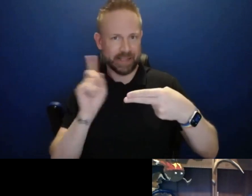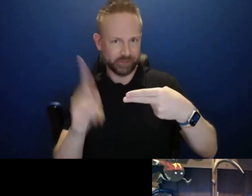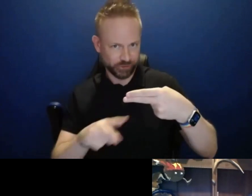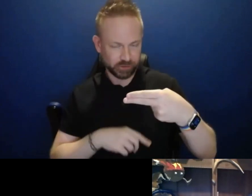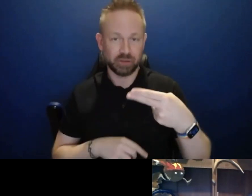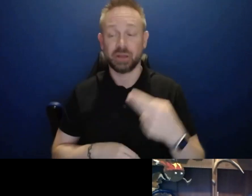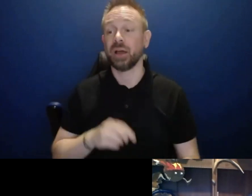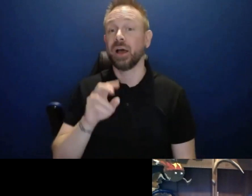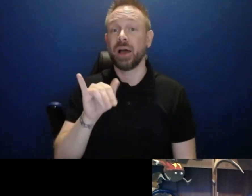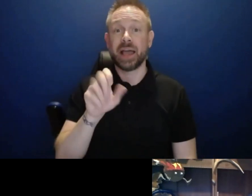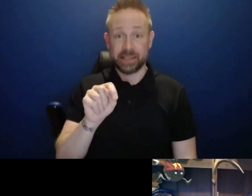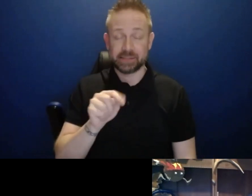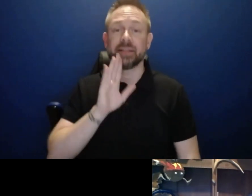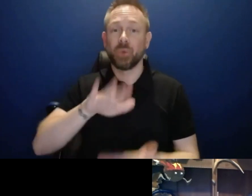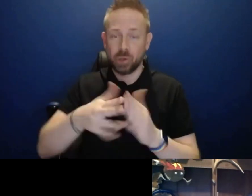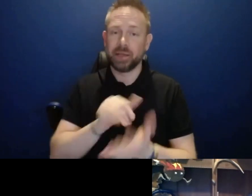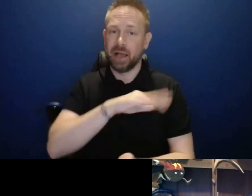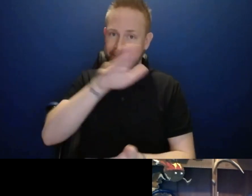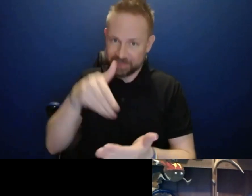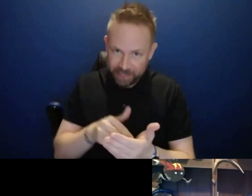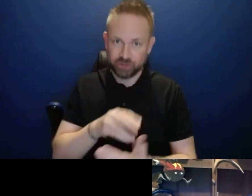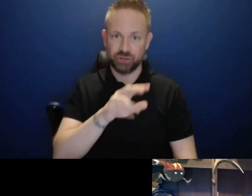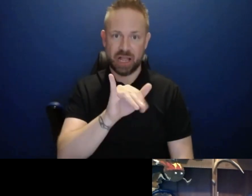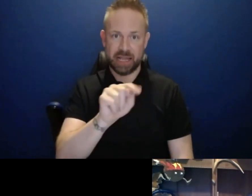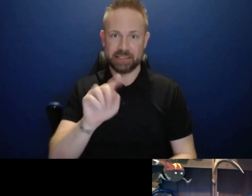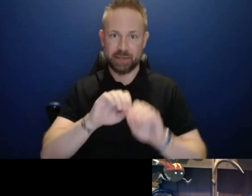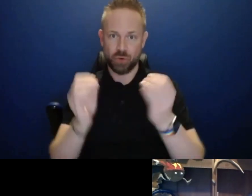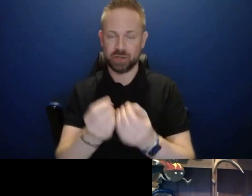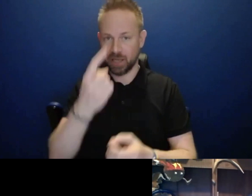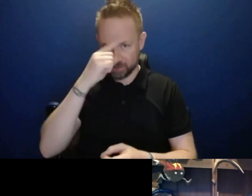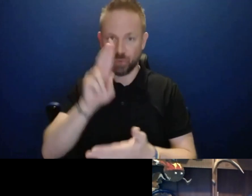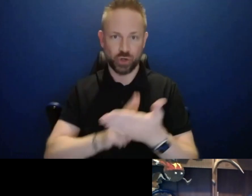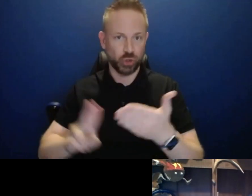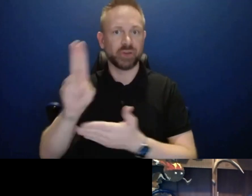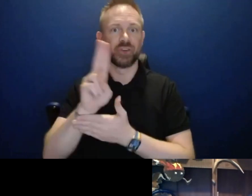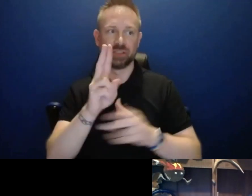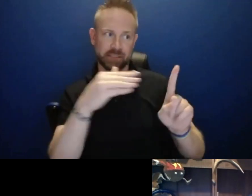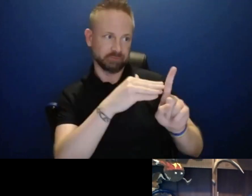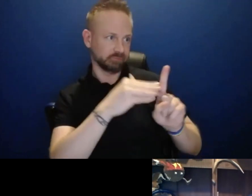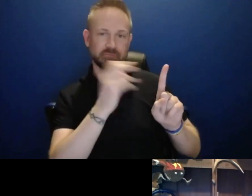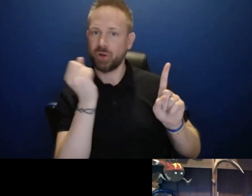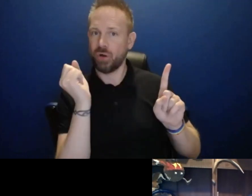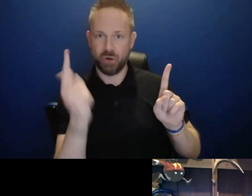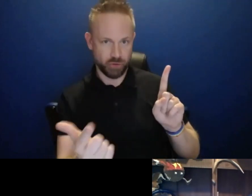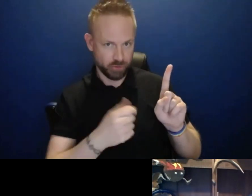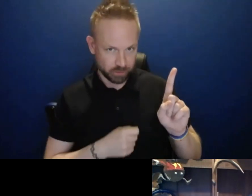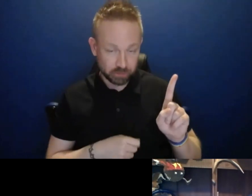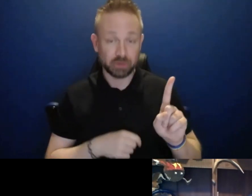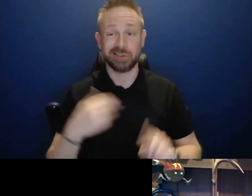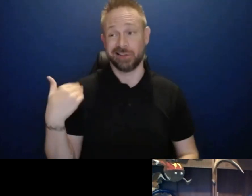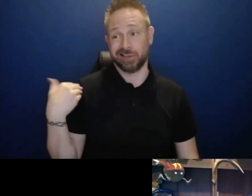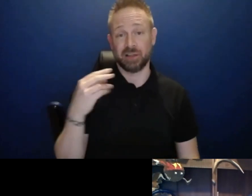will be the central IT organization for the university. IST has recently completed a